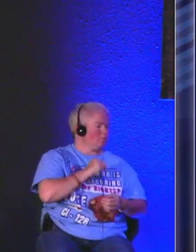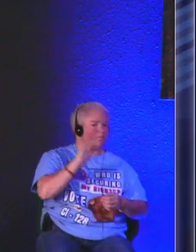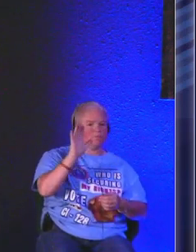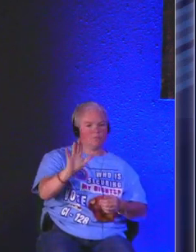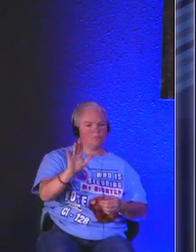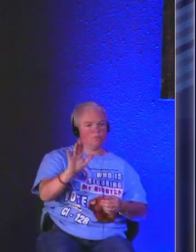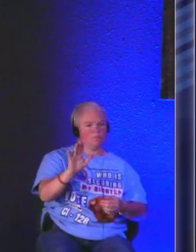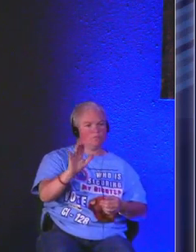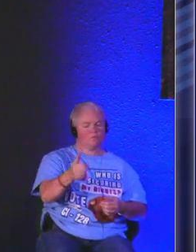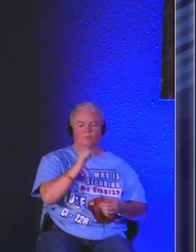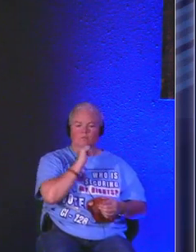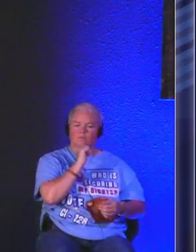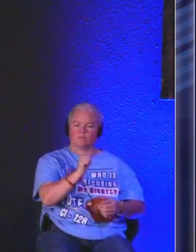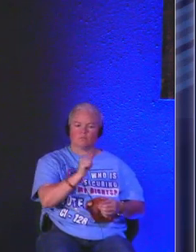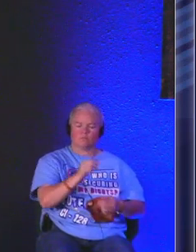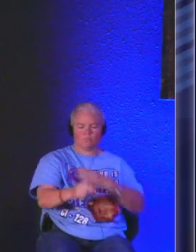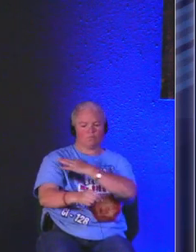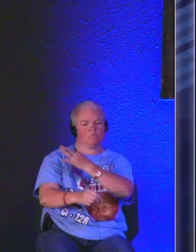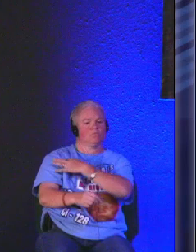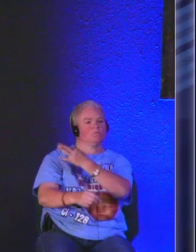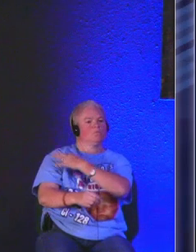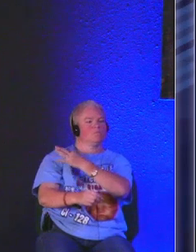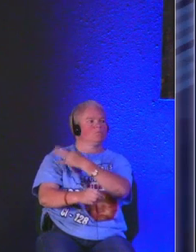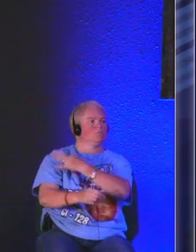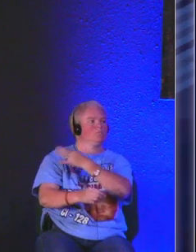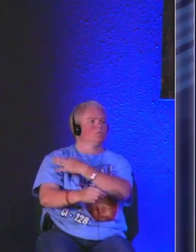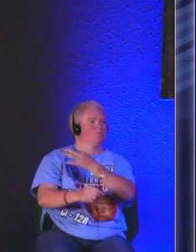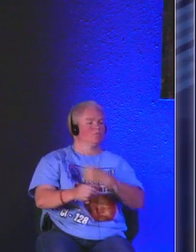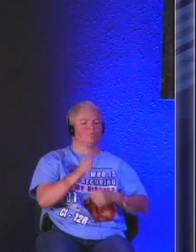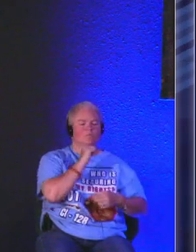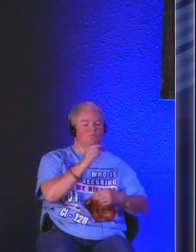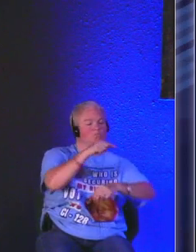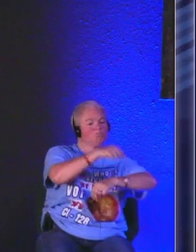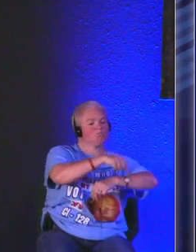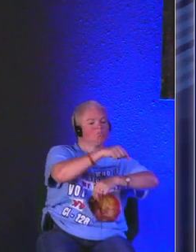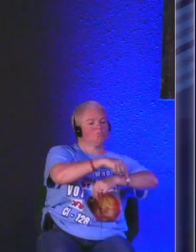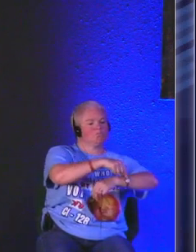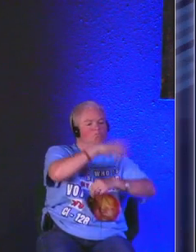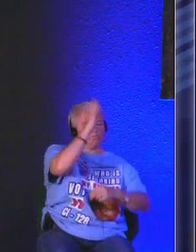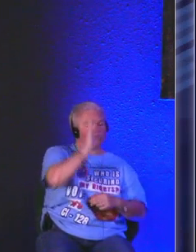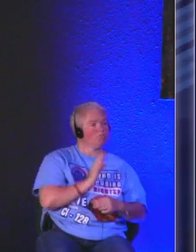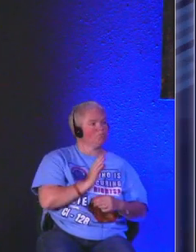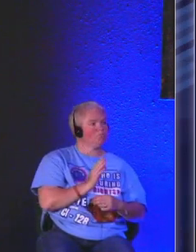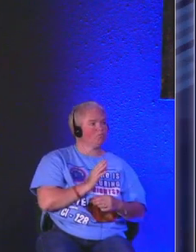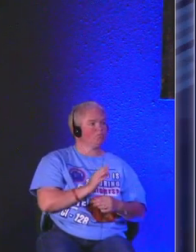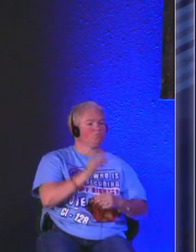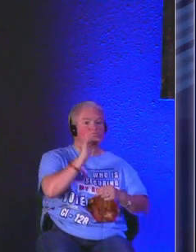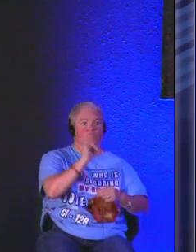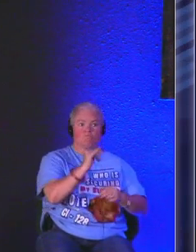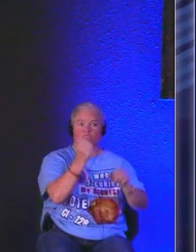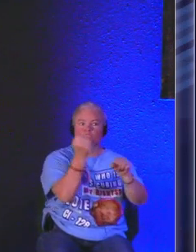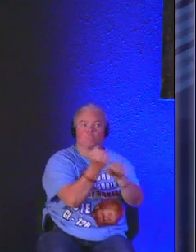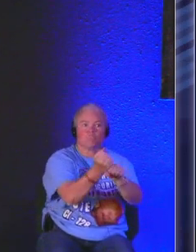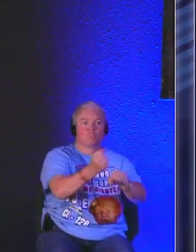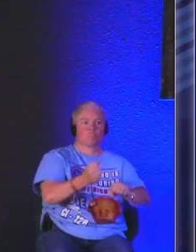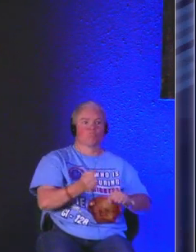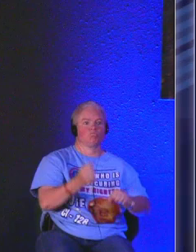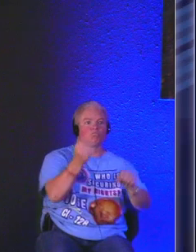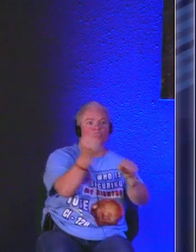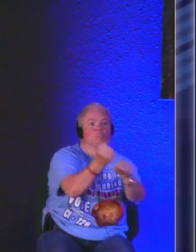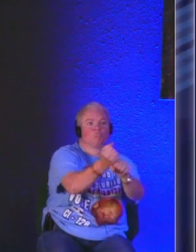and if you don't do it voluntarily sometimes God invokes that I make